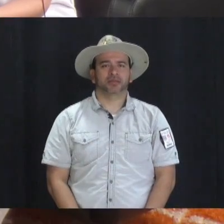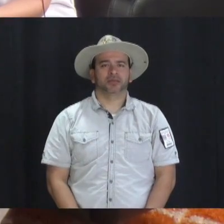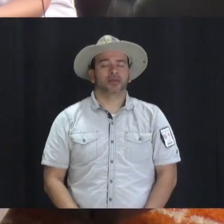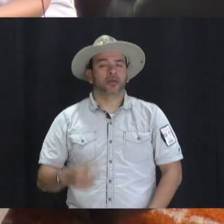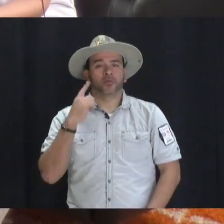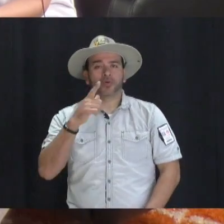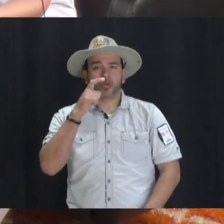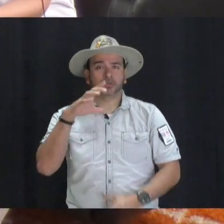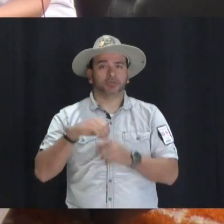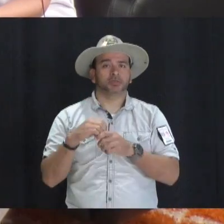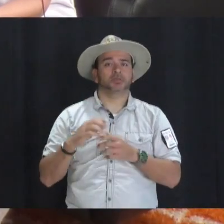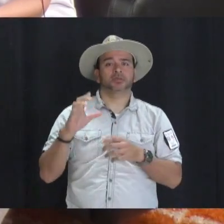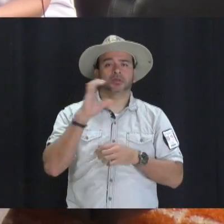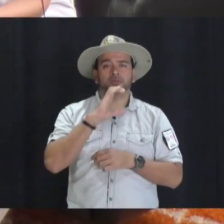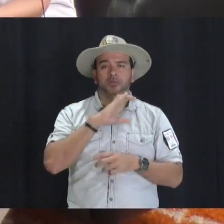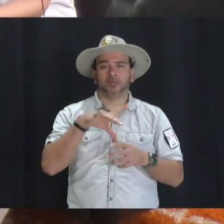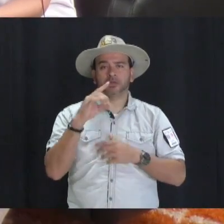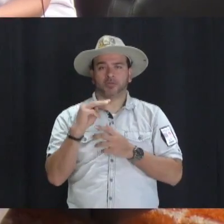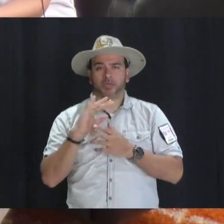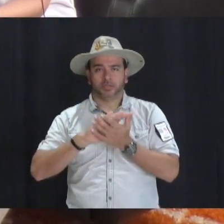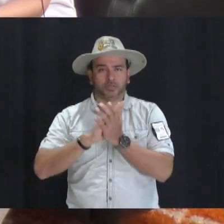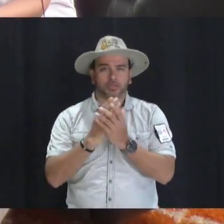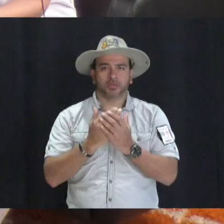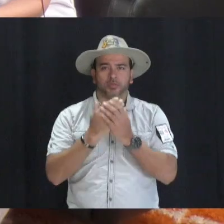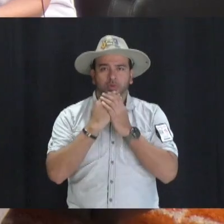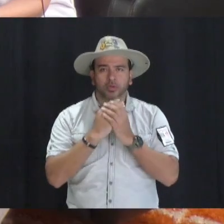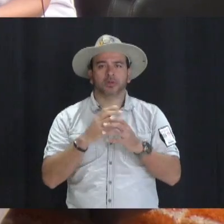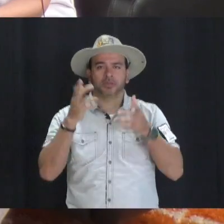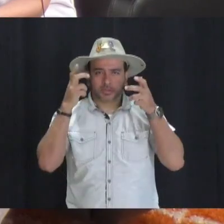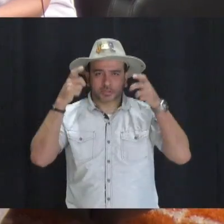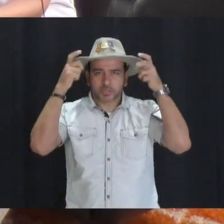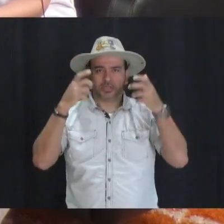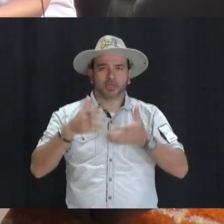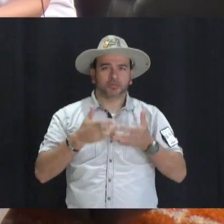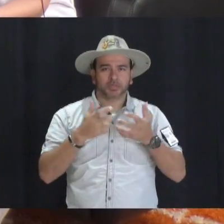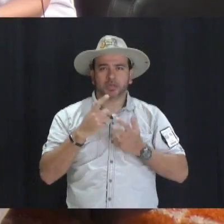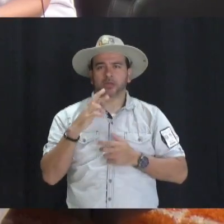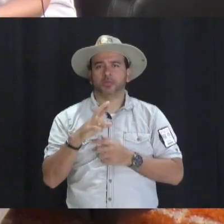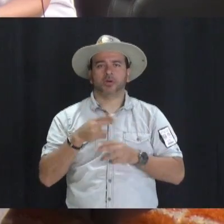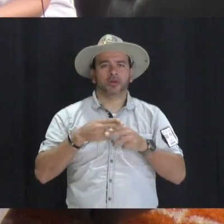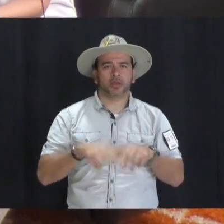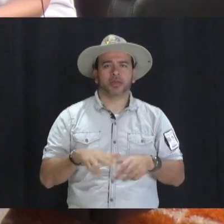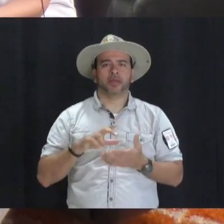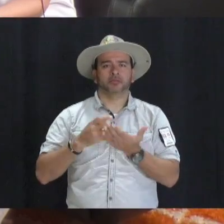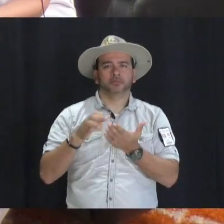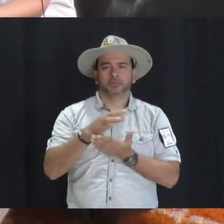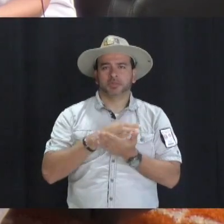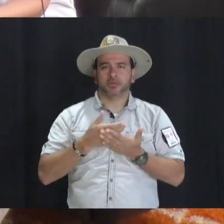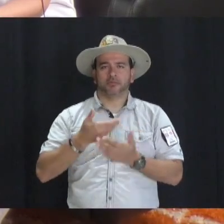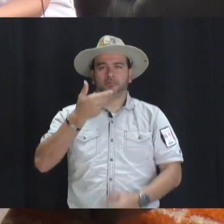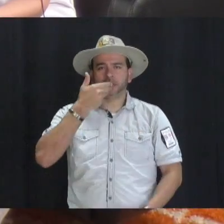For lunch in the cafeteria, you may choose from mini cheeseburger sliders or chef salad with hard boiled egg or cheese or pepperoni pizza.